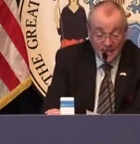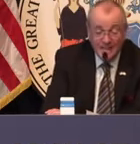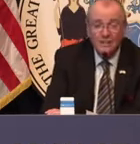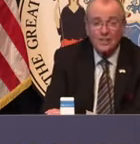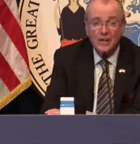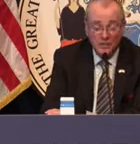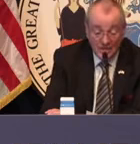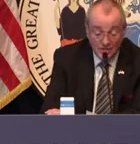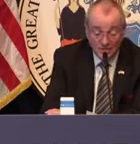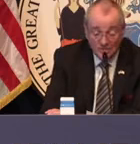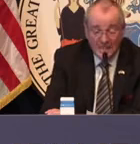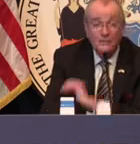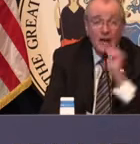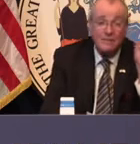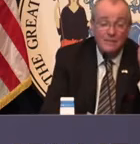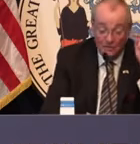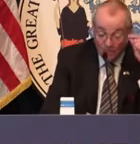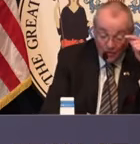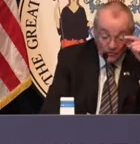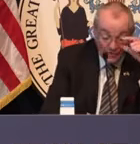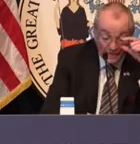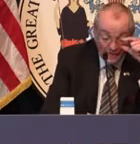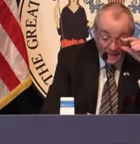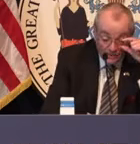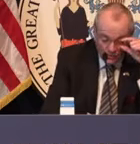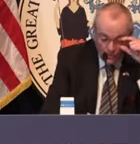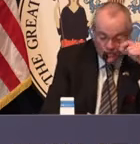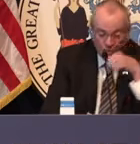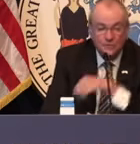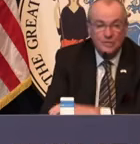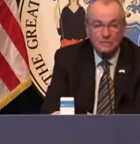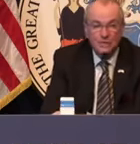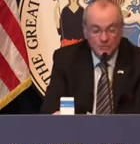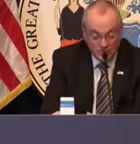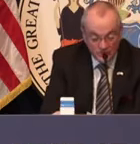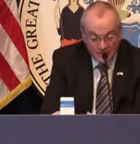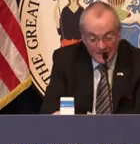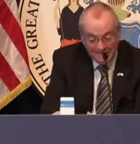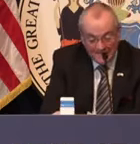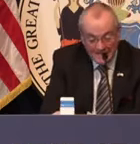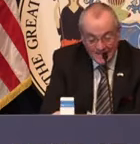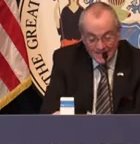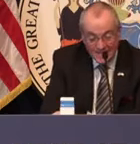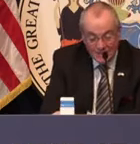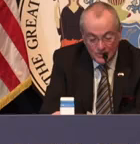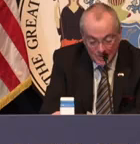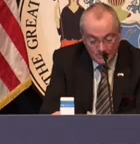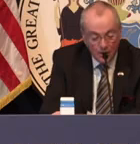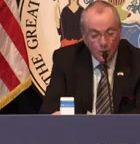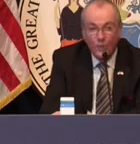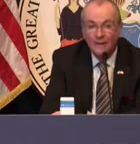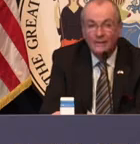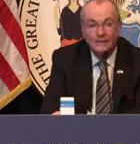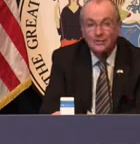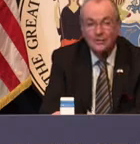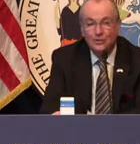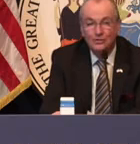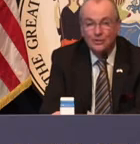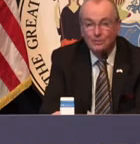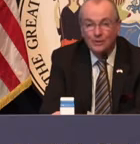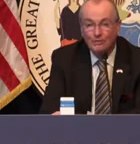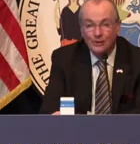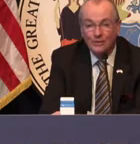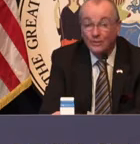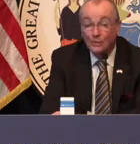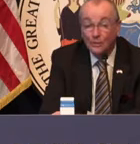hashtag NJ thanks you. If you have a minute, folks, take a scroll through the submissions to see just how deep our well of New